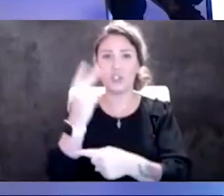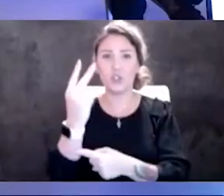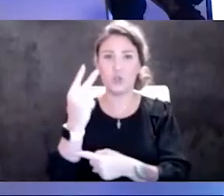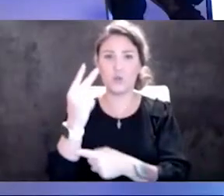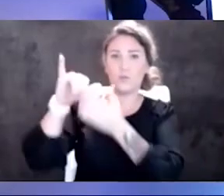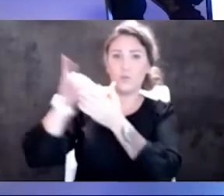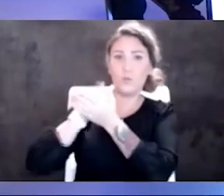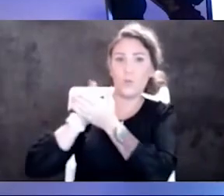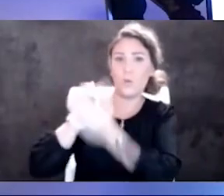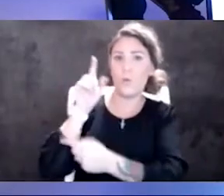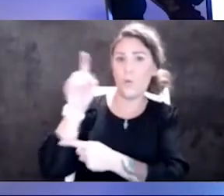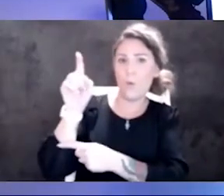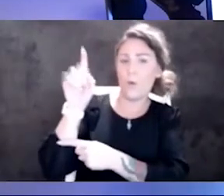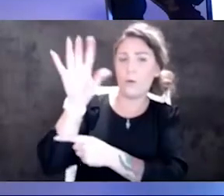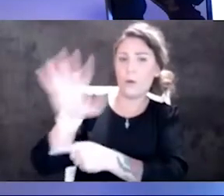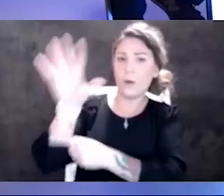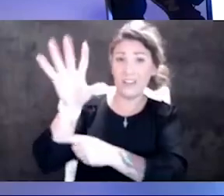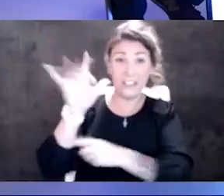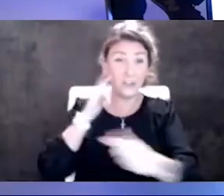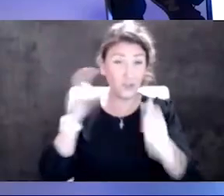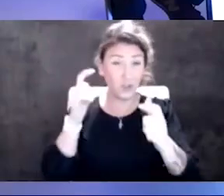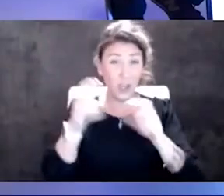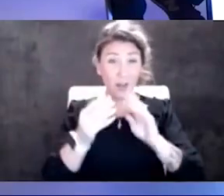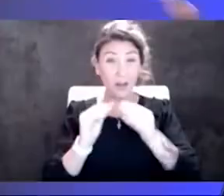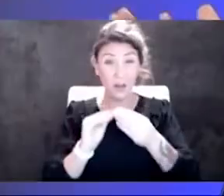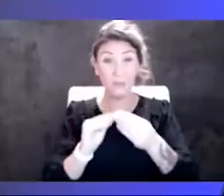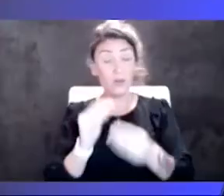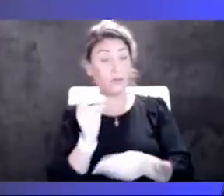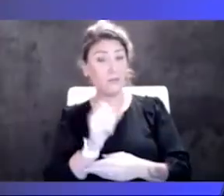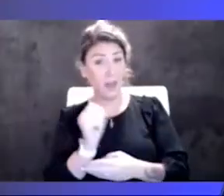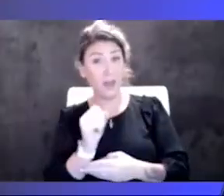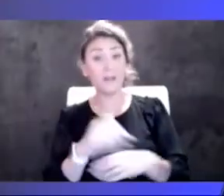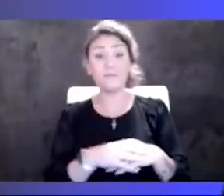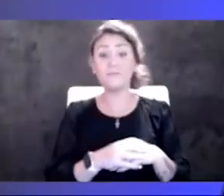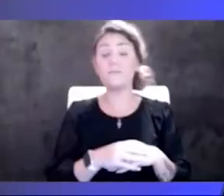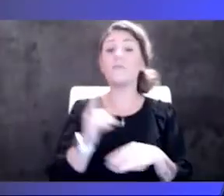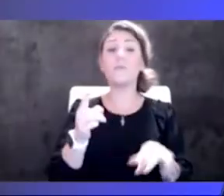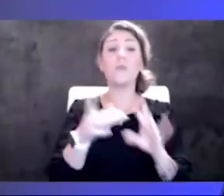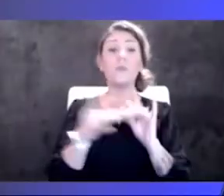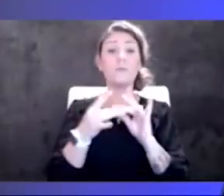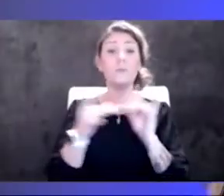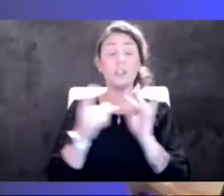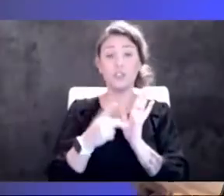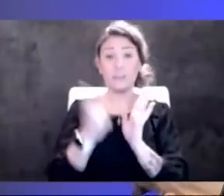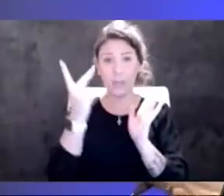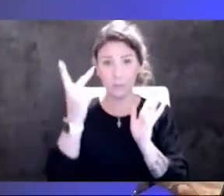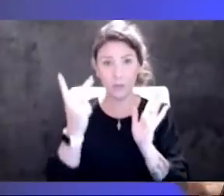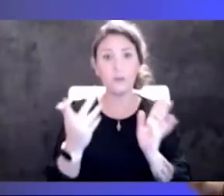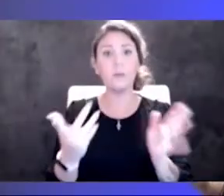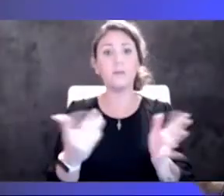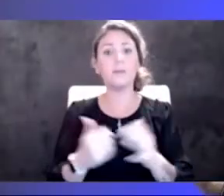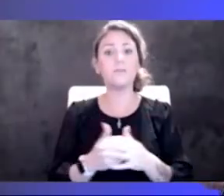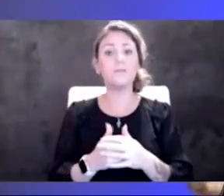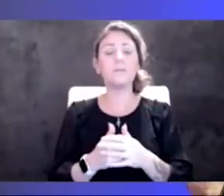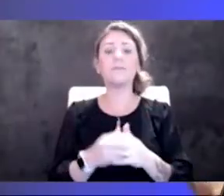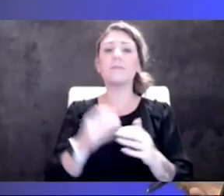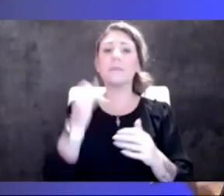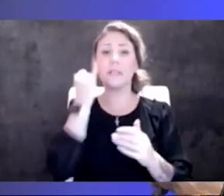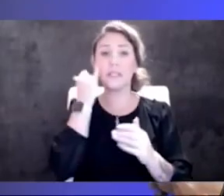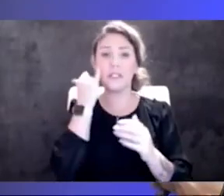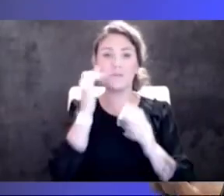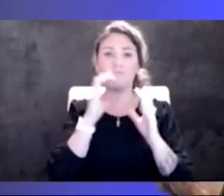That's a big number. It's a big number. And you mentioned the doubling. And if we could talk for a minute just about the